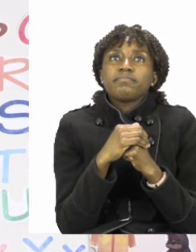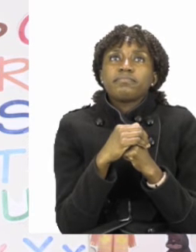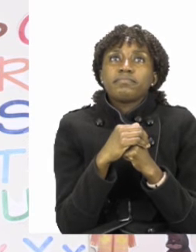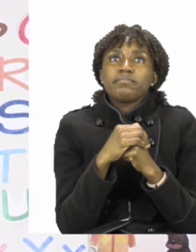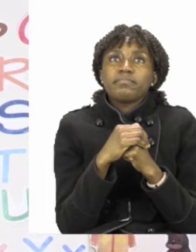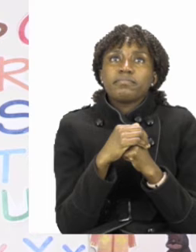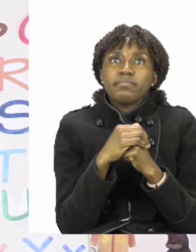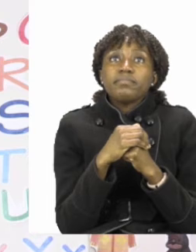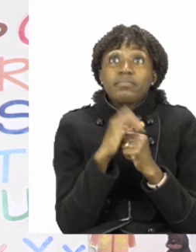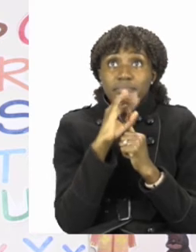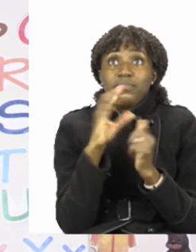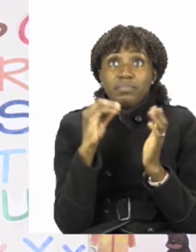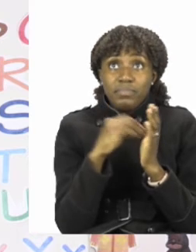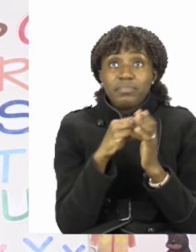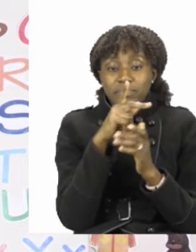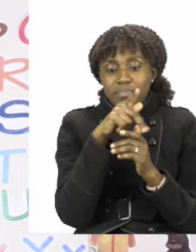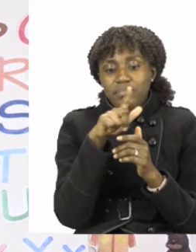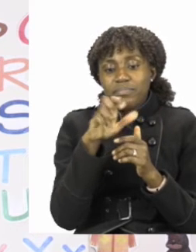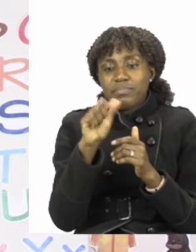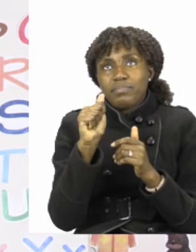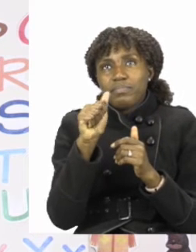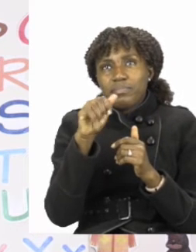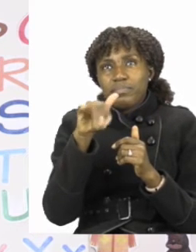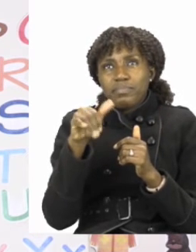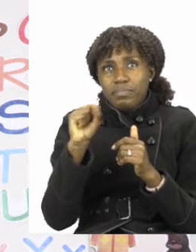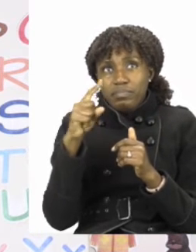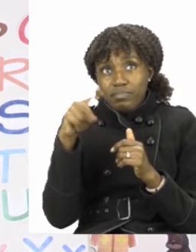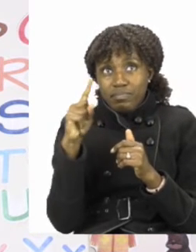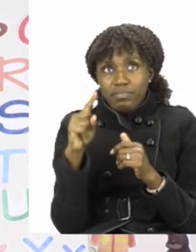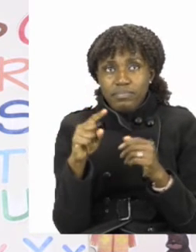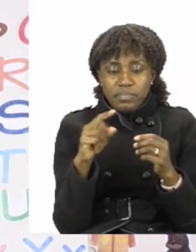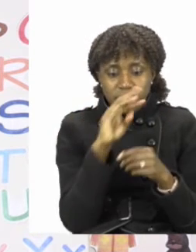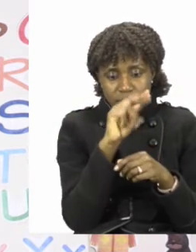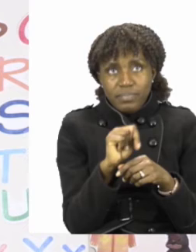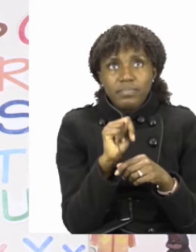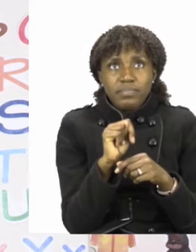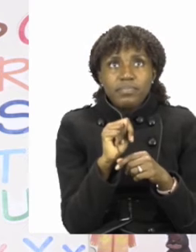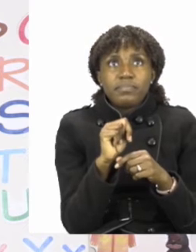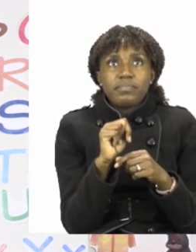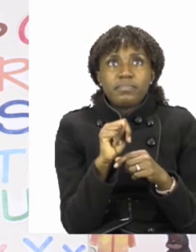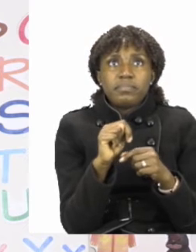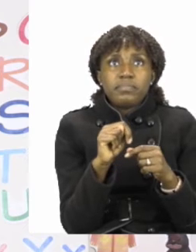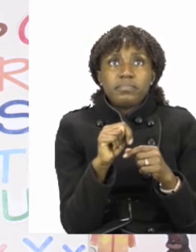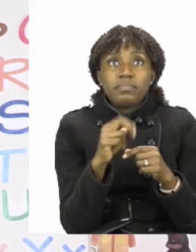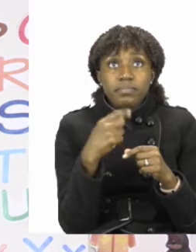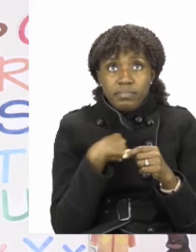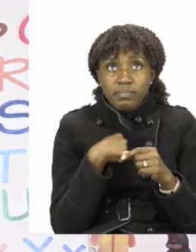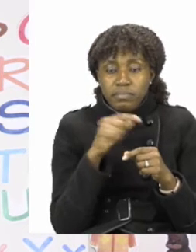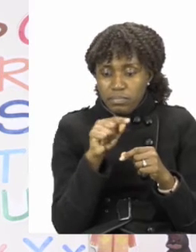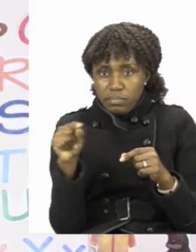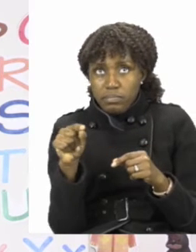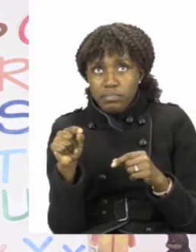you got that one correct, well done. Now let's look at N. N says, I